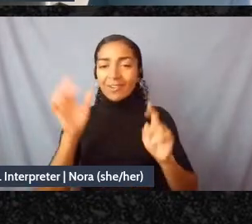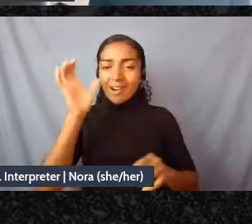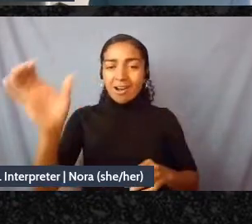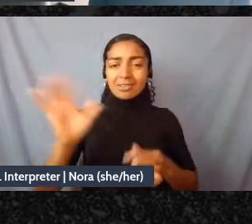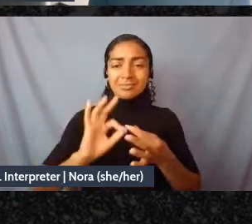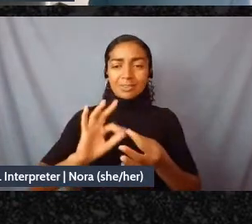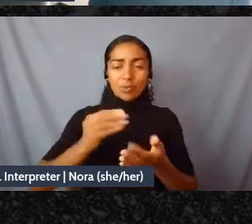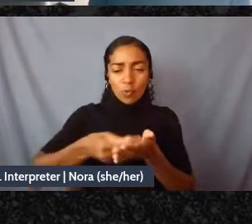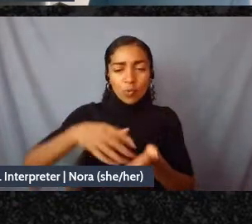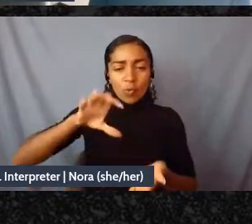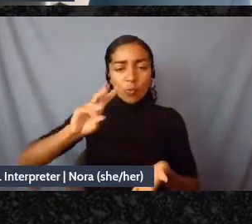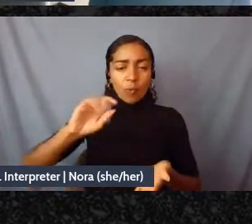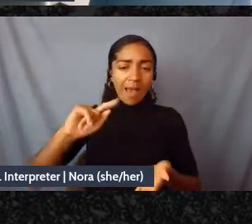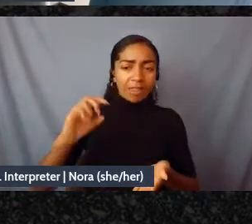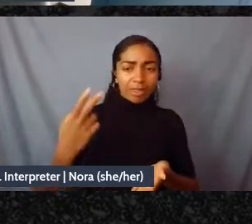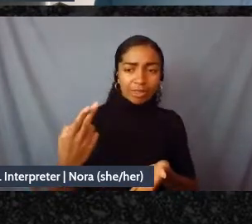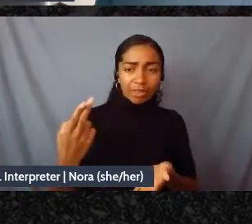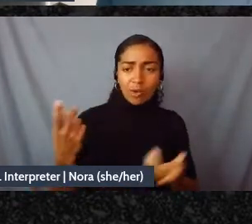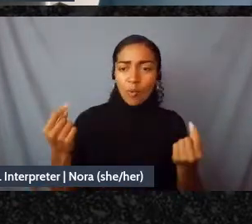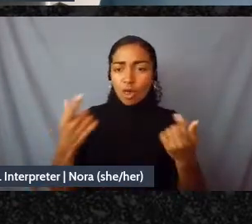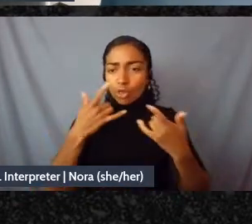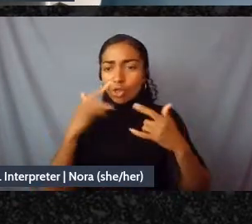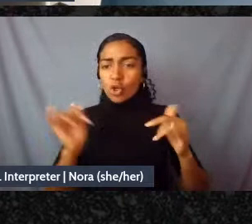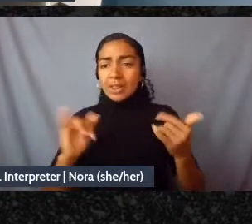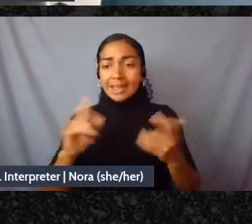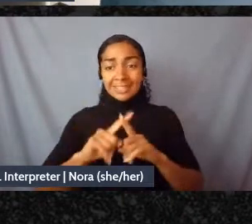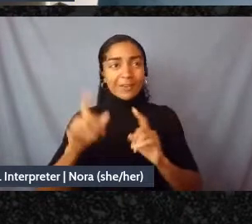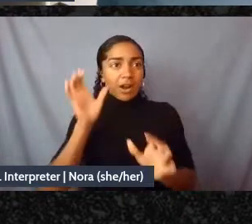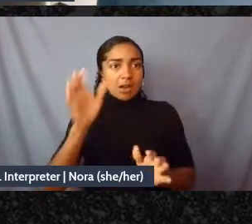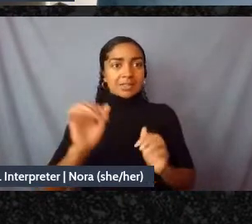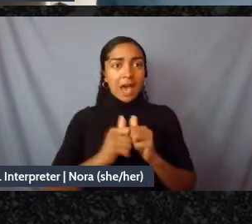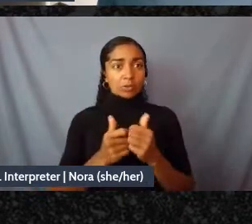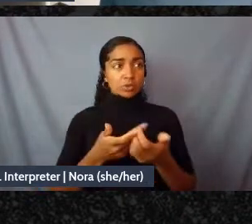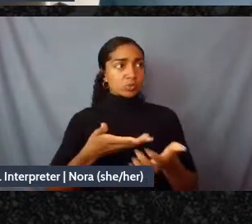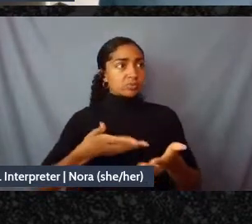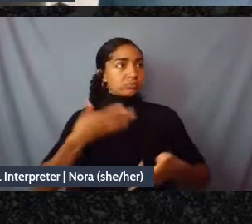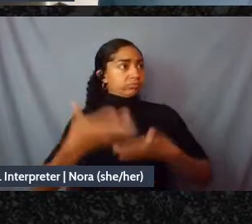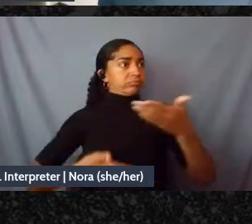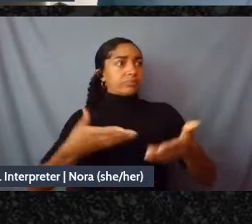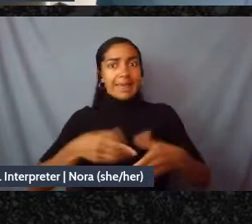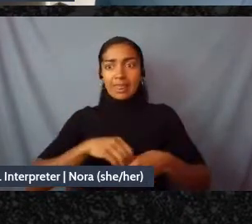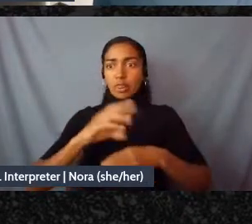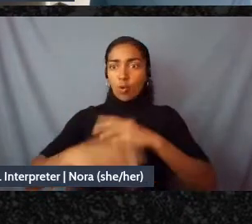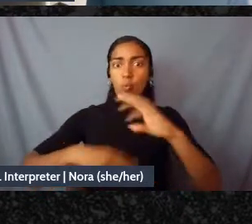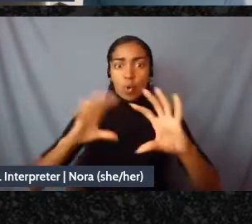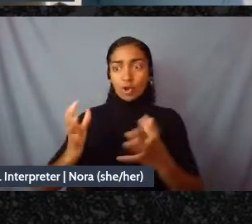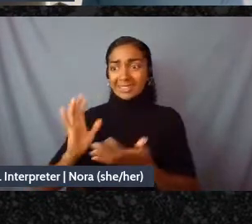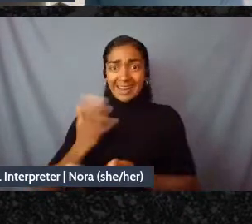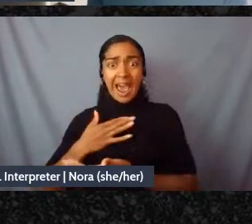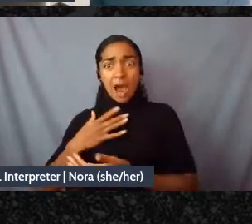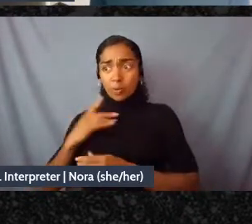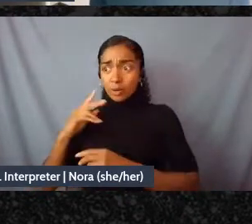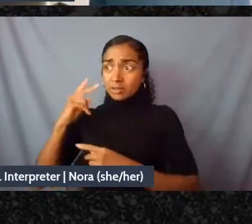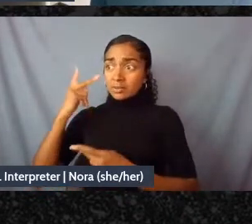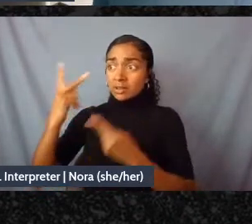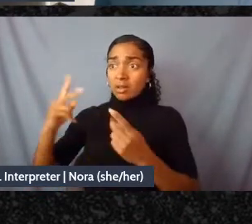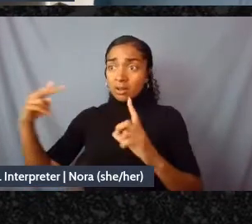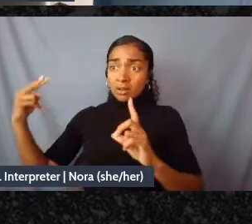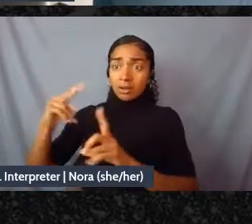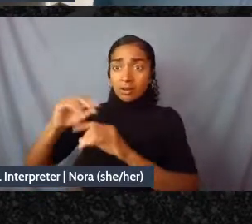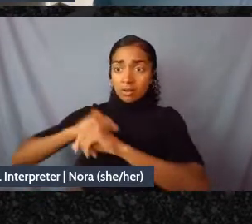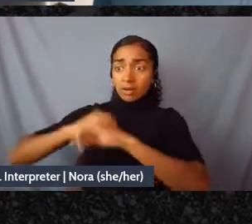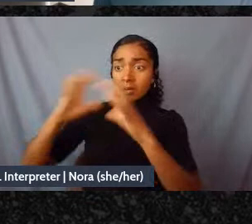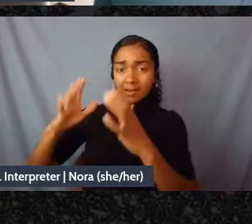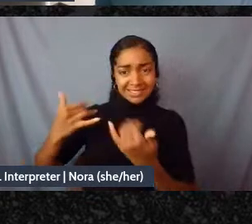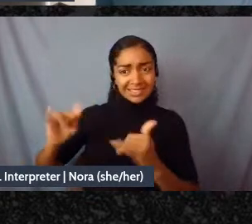concept of understanding of how to be in this world and it exists to this day it's certainly a pocket in a microcosm and we're talking